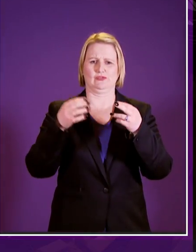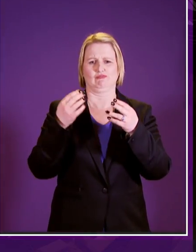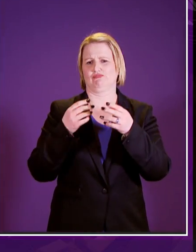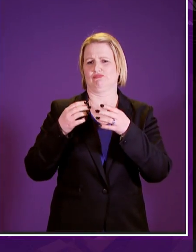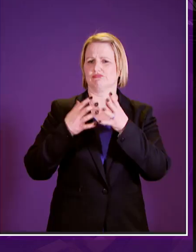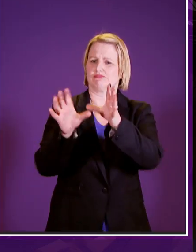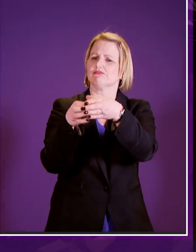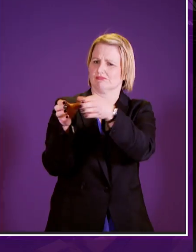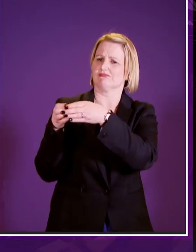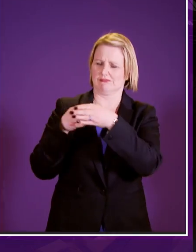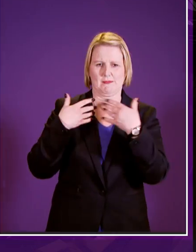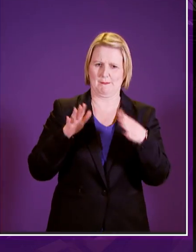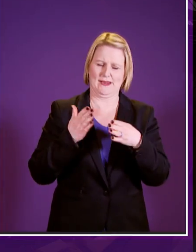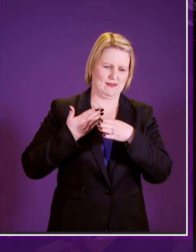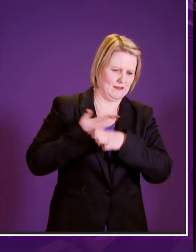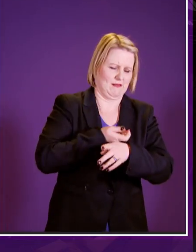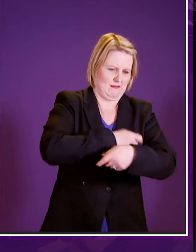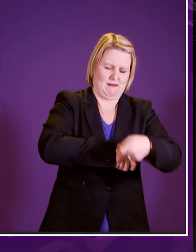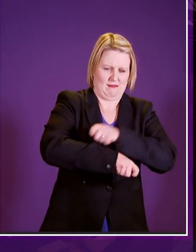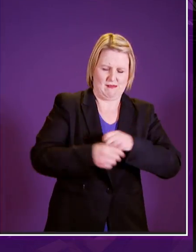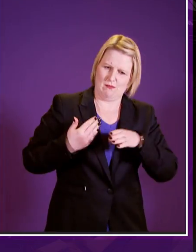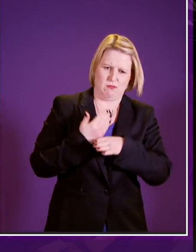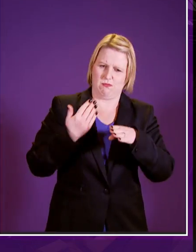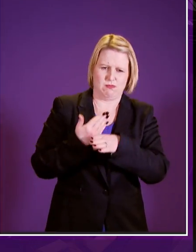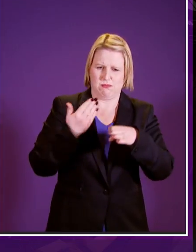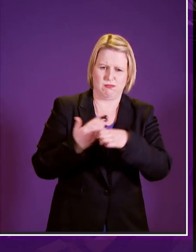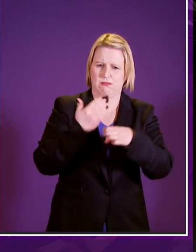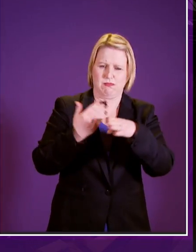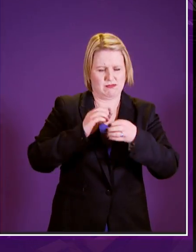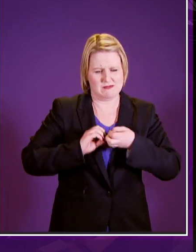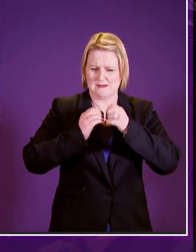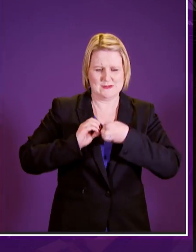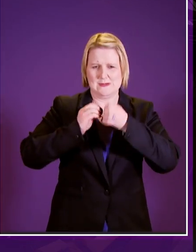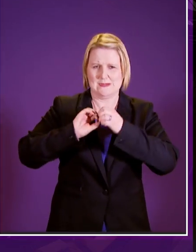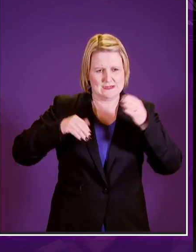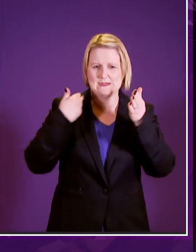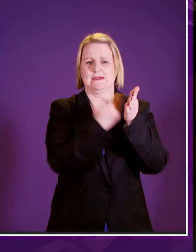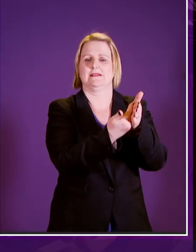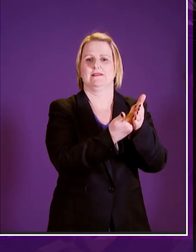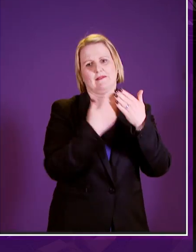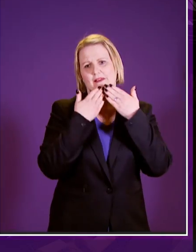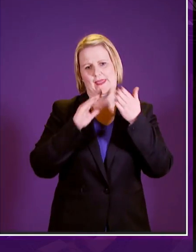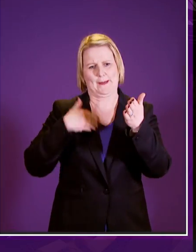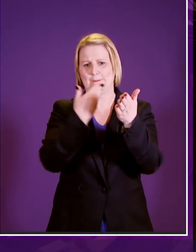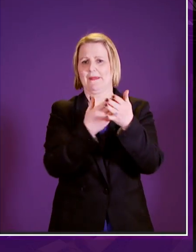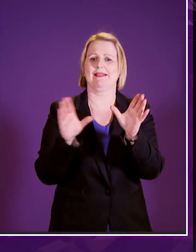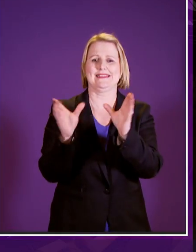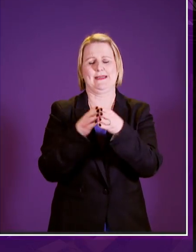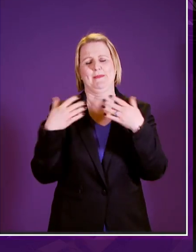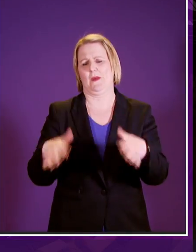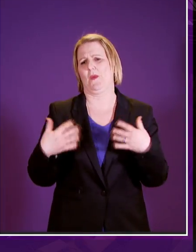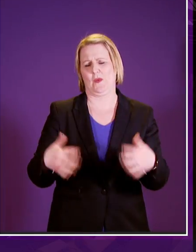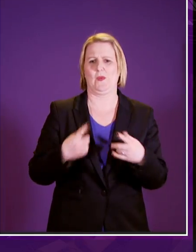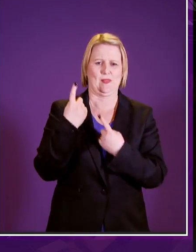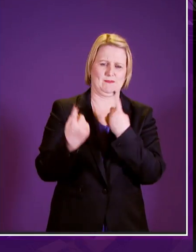our new agency Social Security Scotland in particular I must thank the bill team who have been outstanding in their